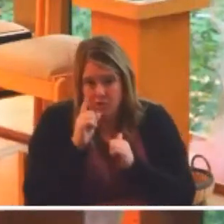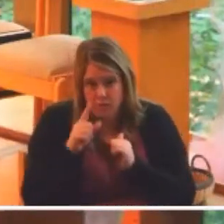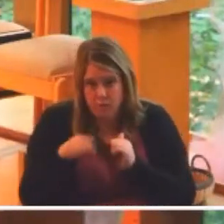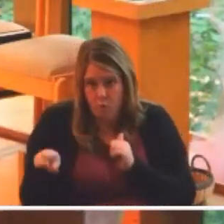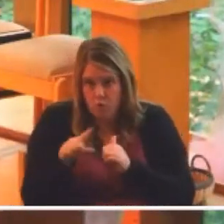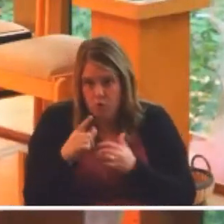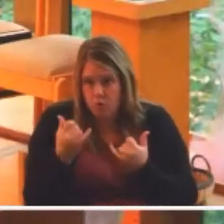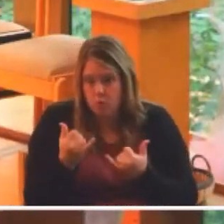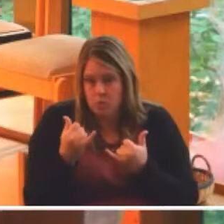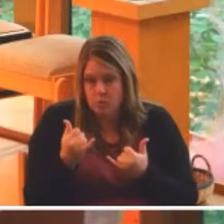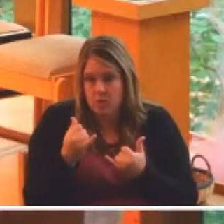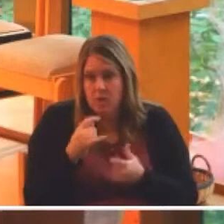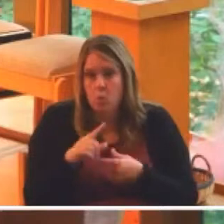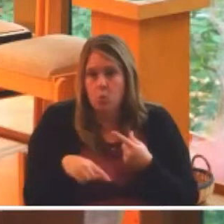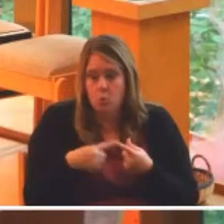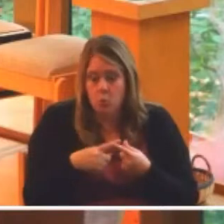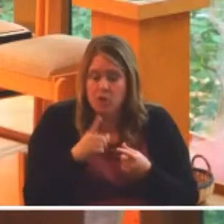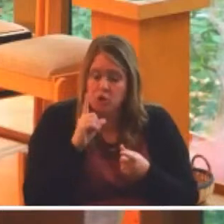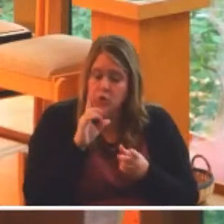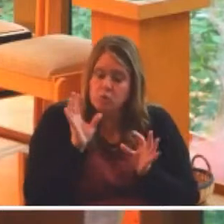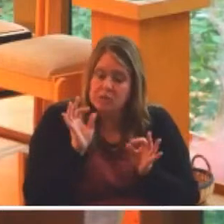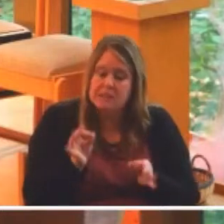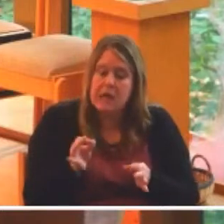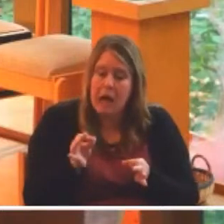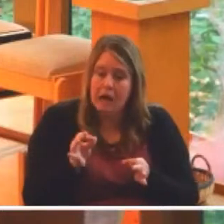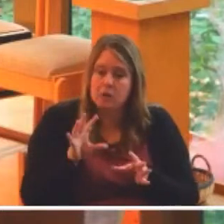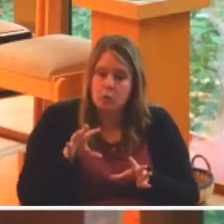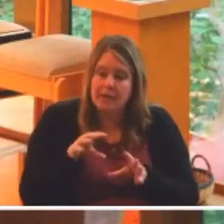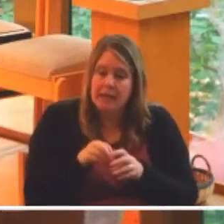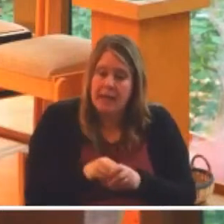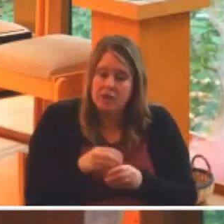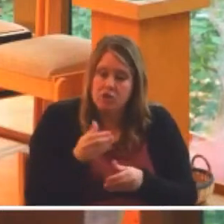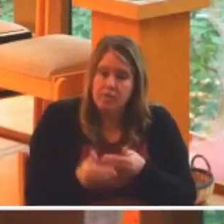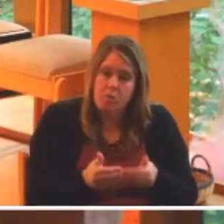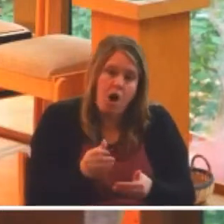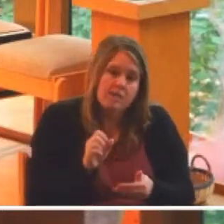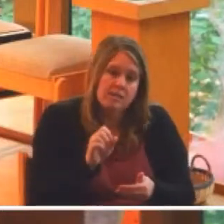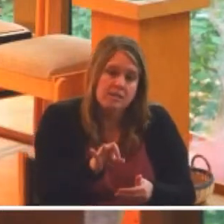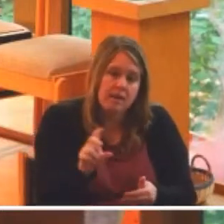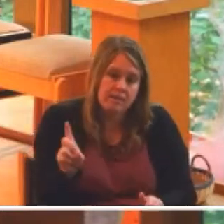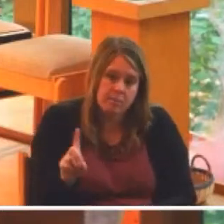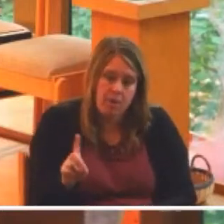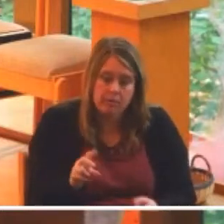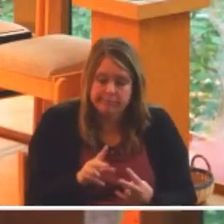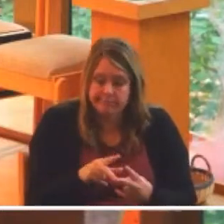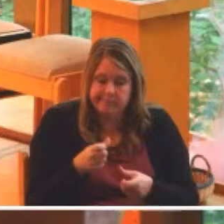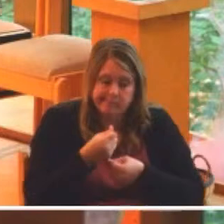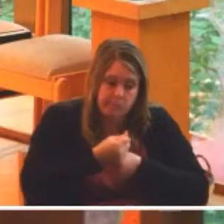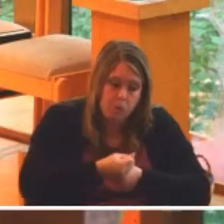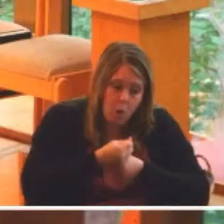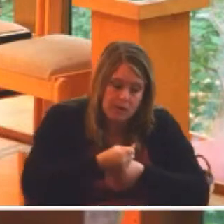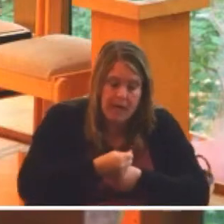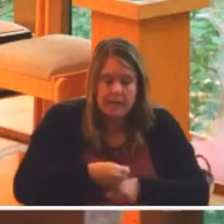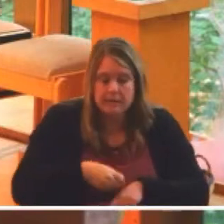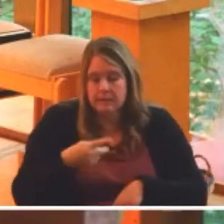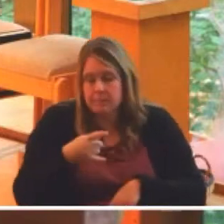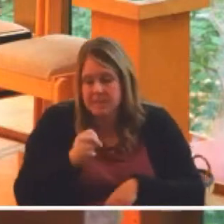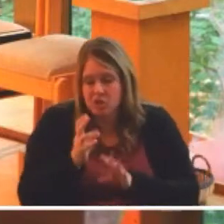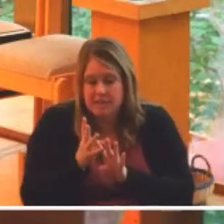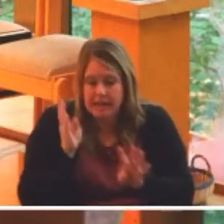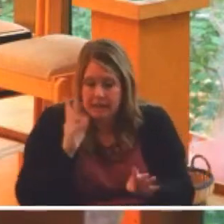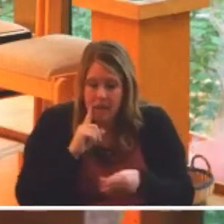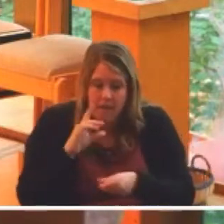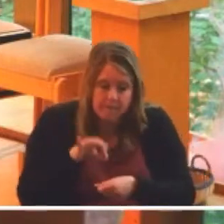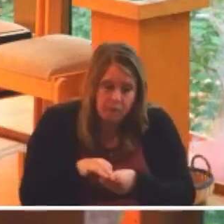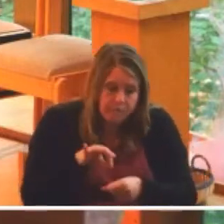are that when you choose to engage in the process of democracy, whether that's protest or a petition, standing in line